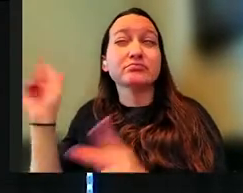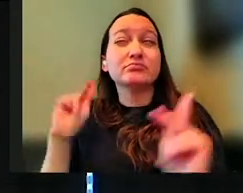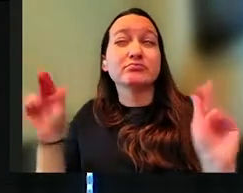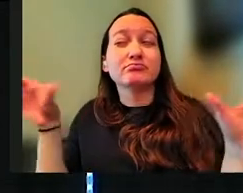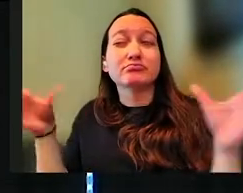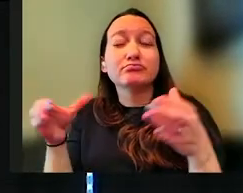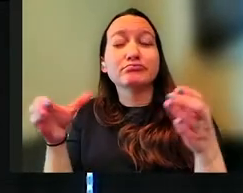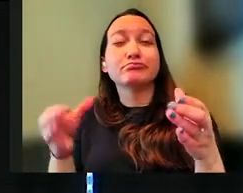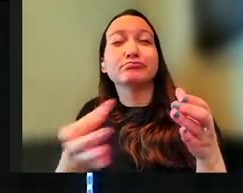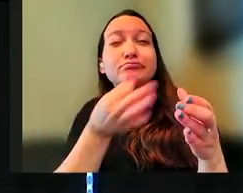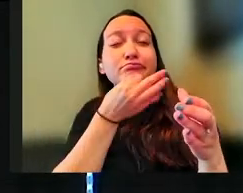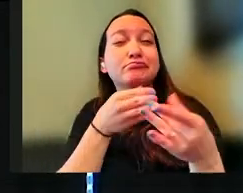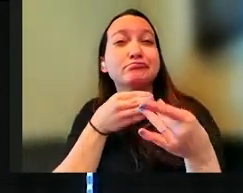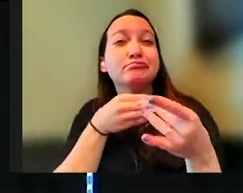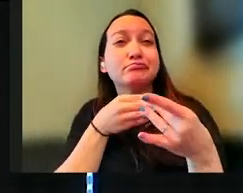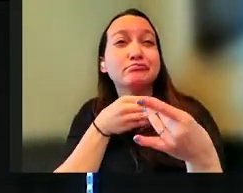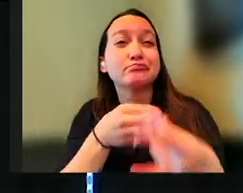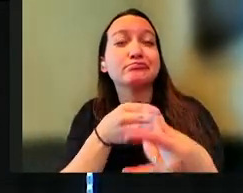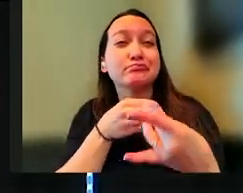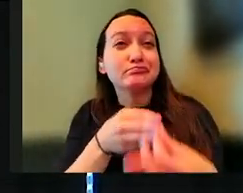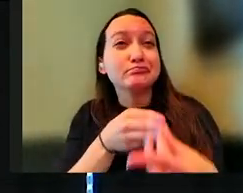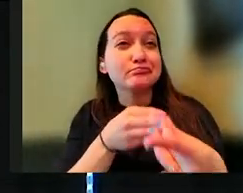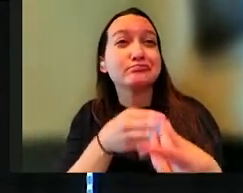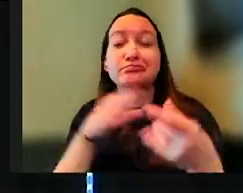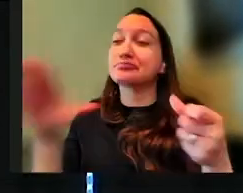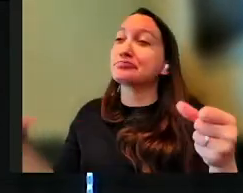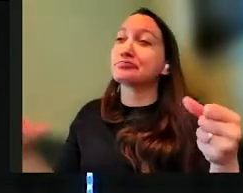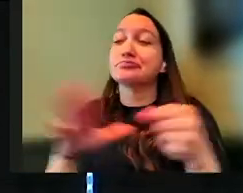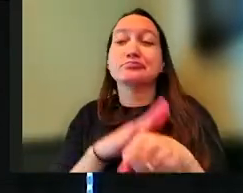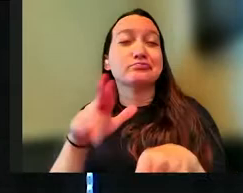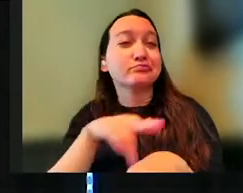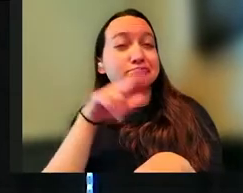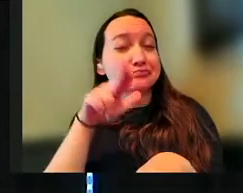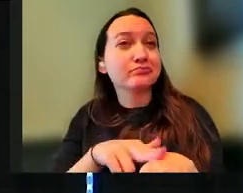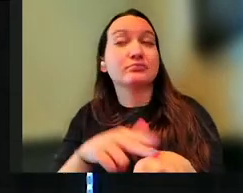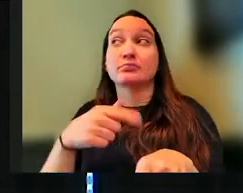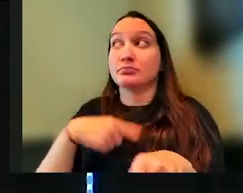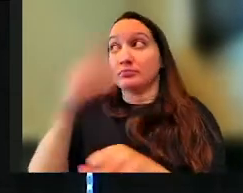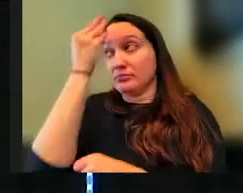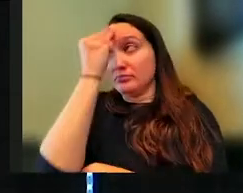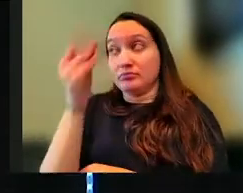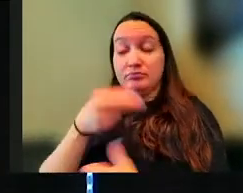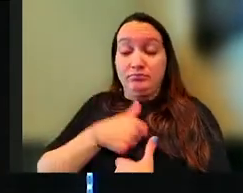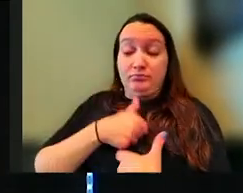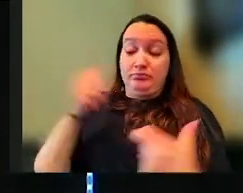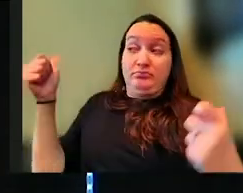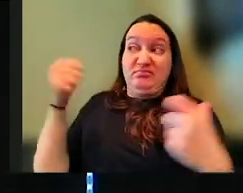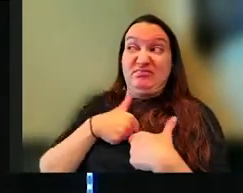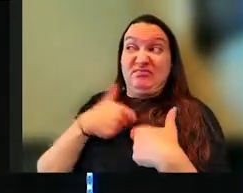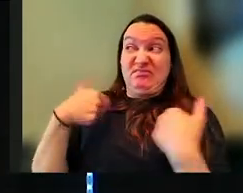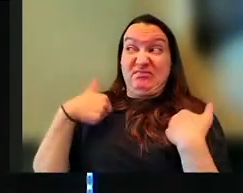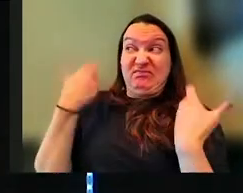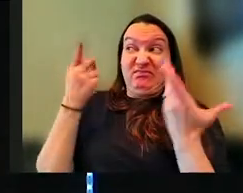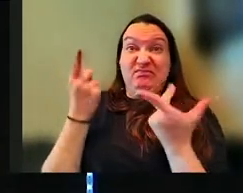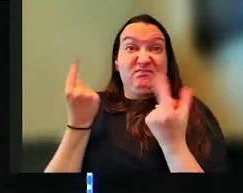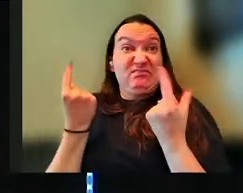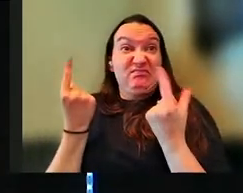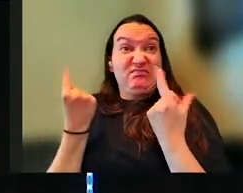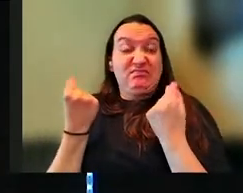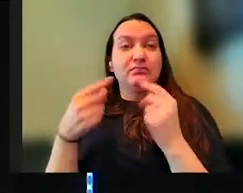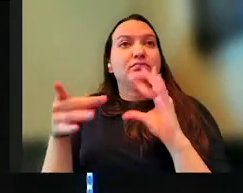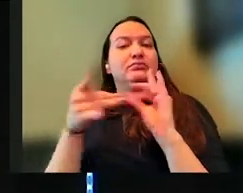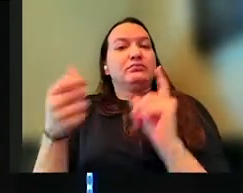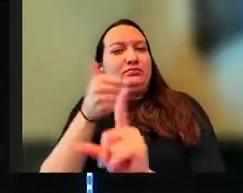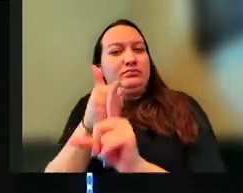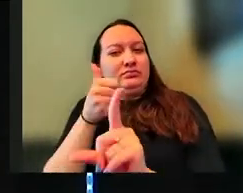lead them, this whole nation, and I'll be real with you, Lord. I don't really know what I'm doing. He refers to himself